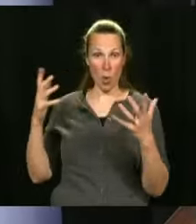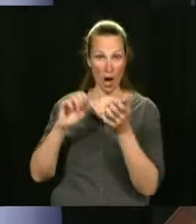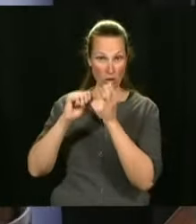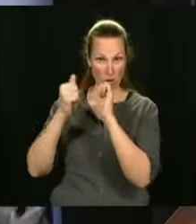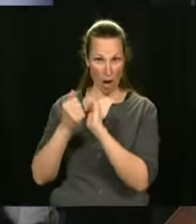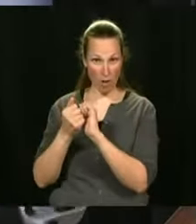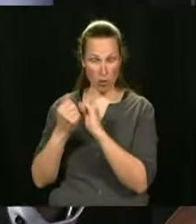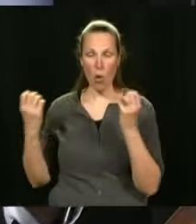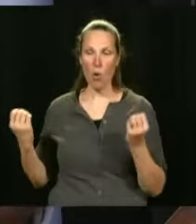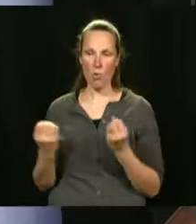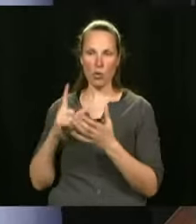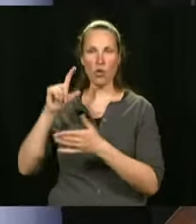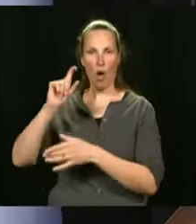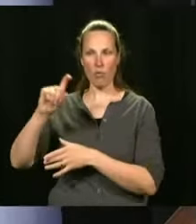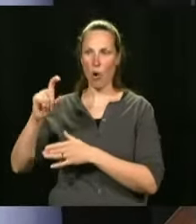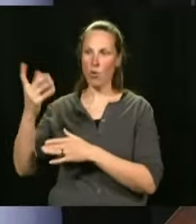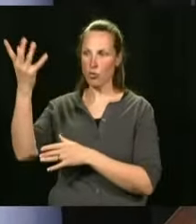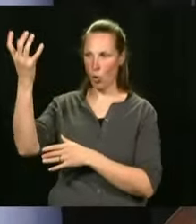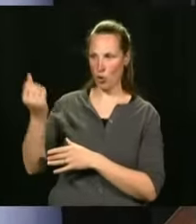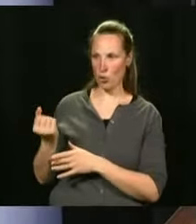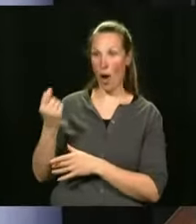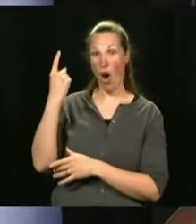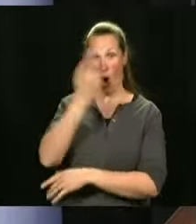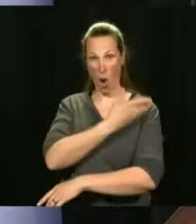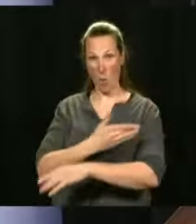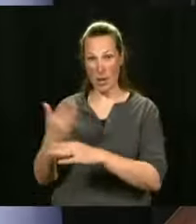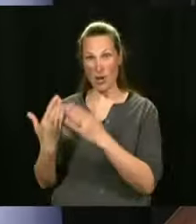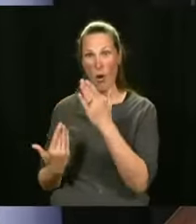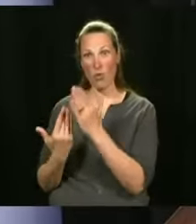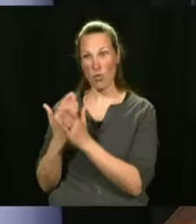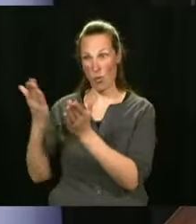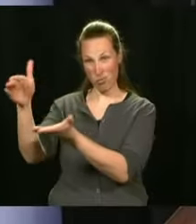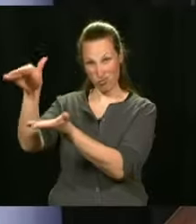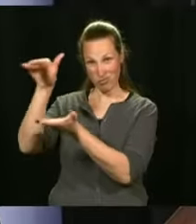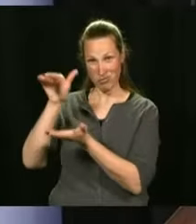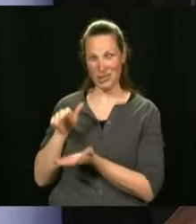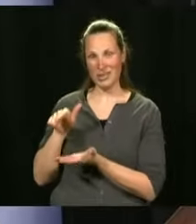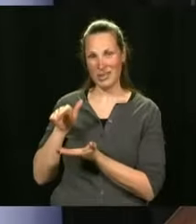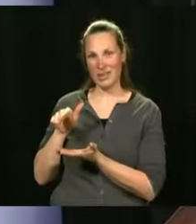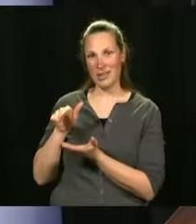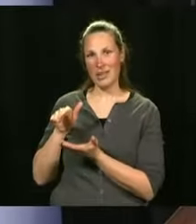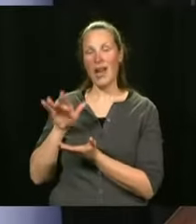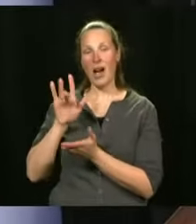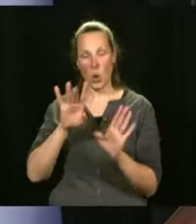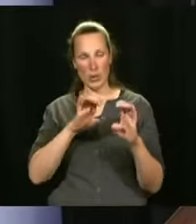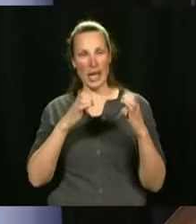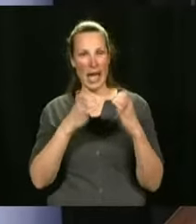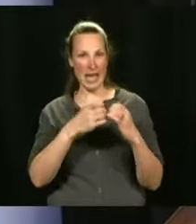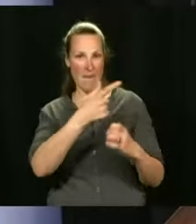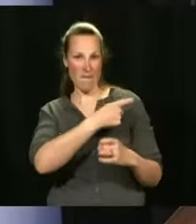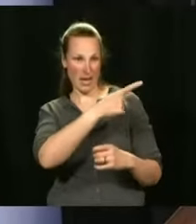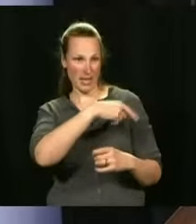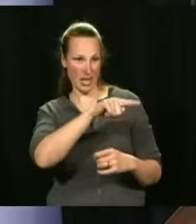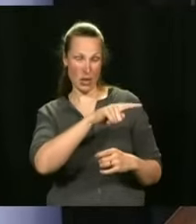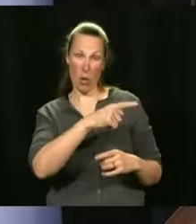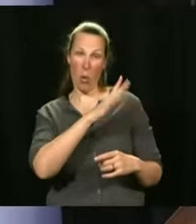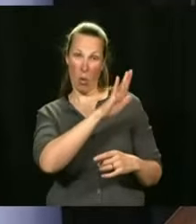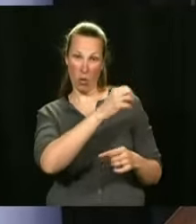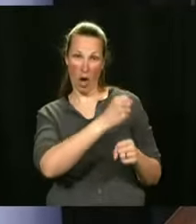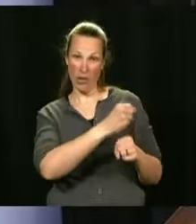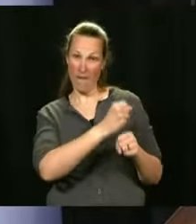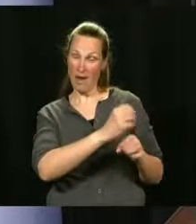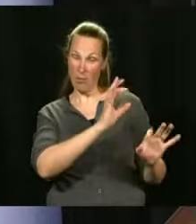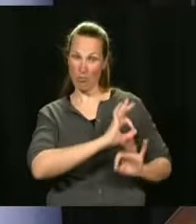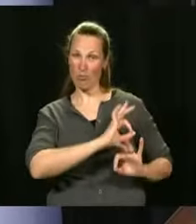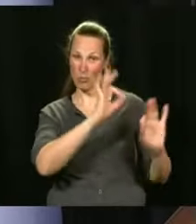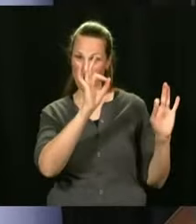million additional vaccines. So with the good work that's done with the vaccination team, well, if it's